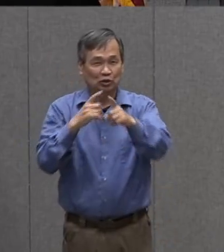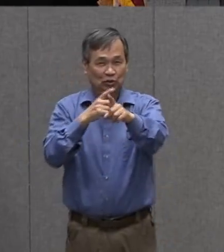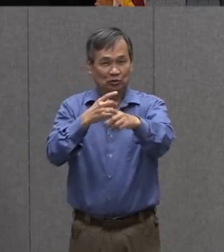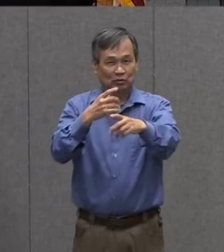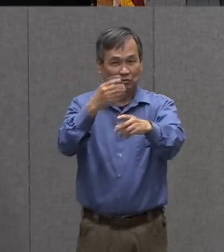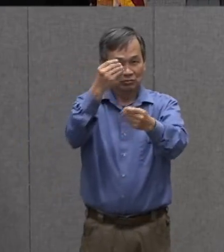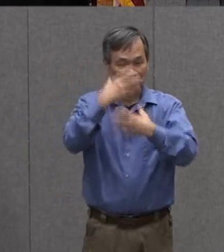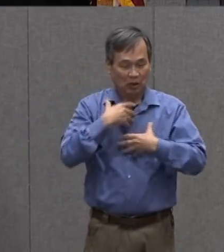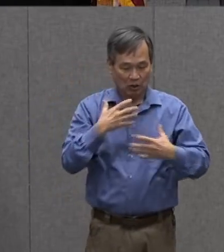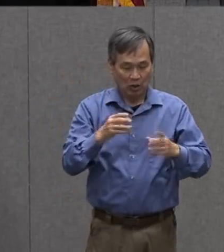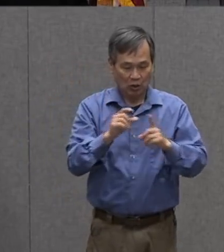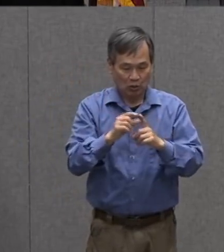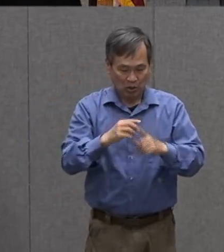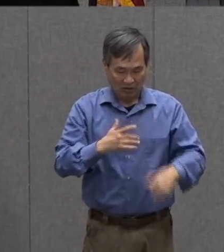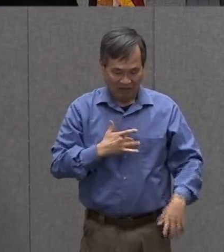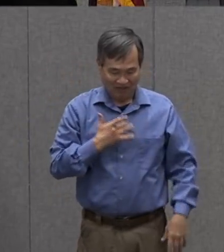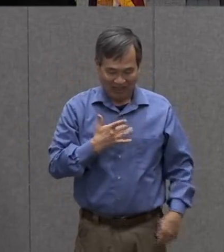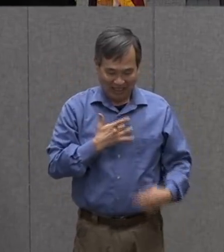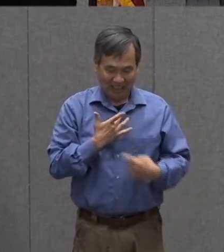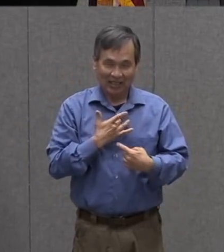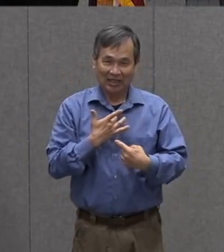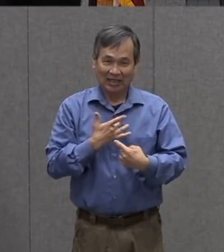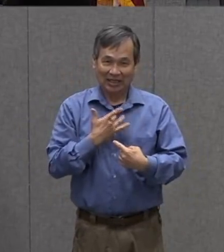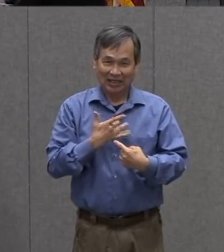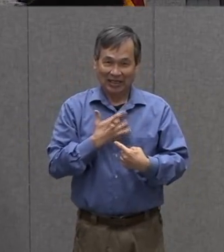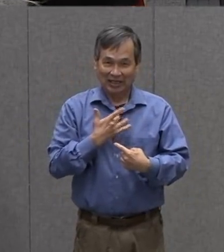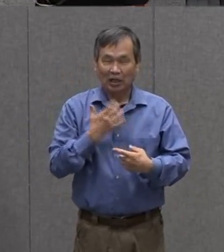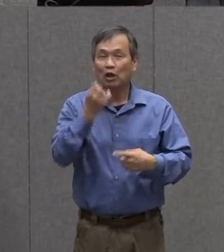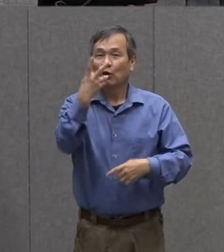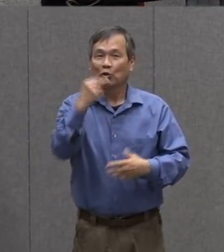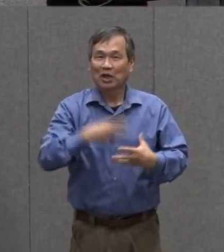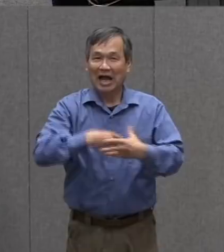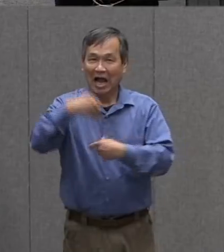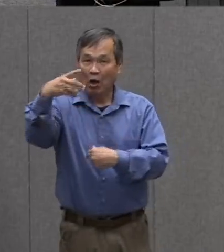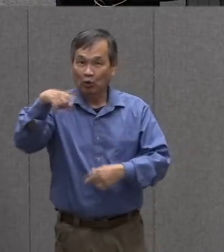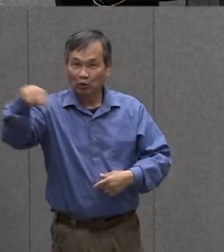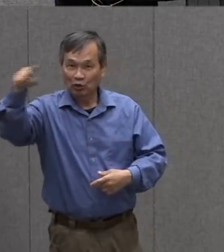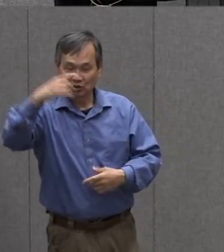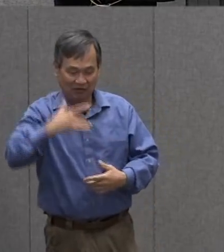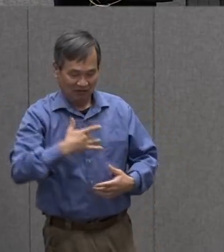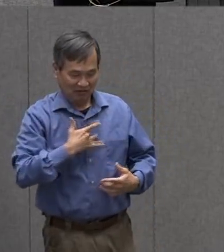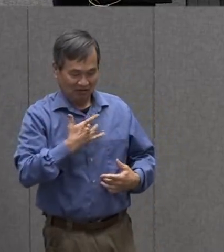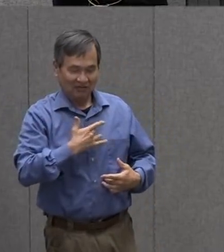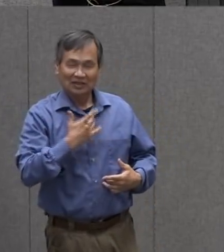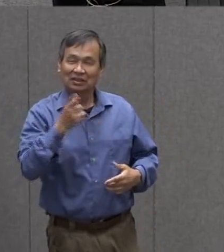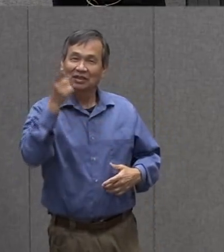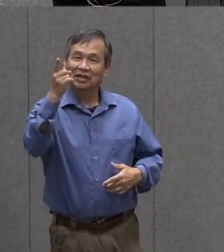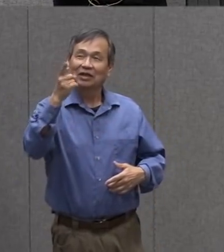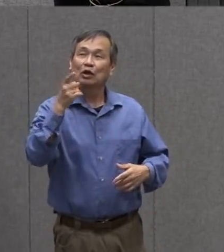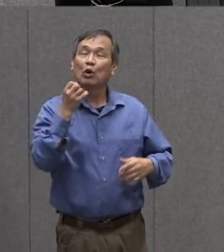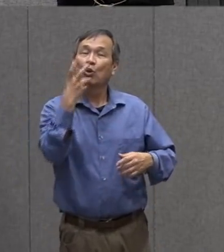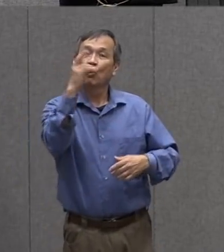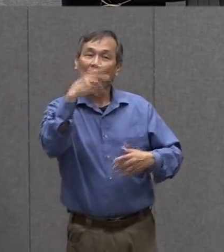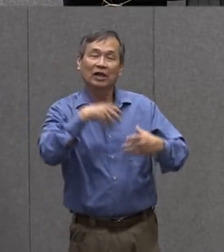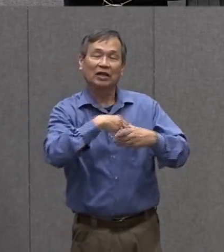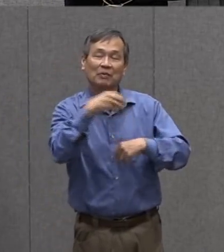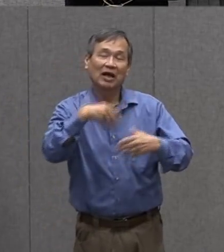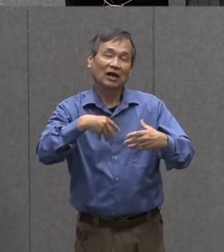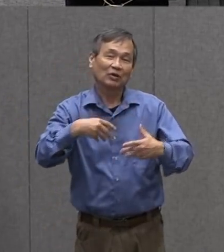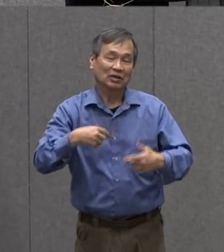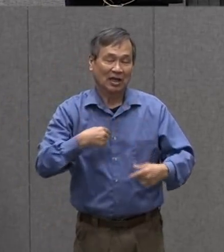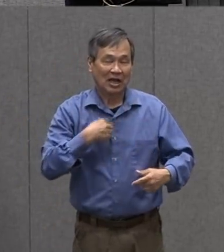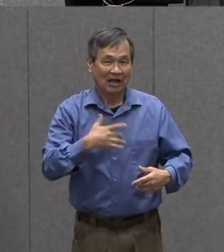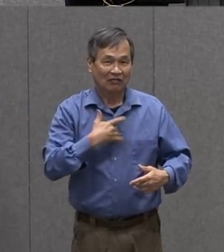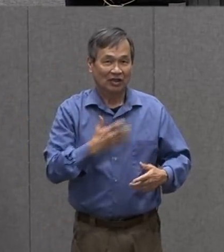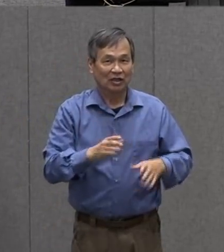shared and the feelings that come from being outside outside gives me such calm and